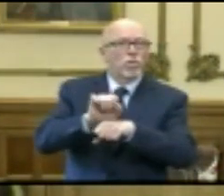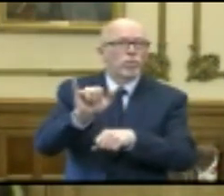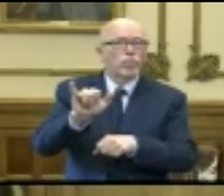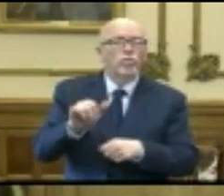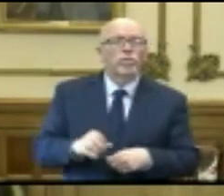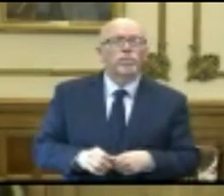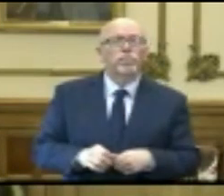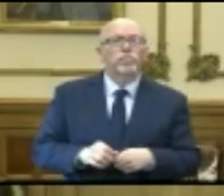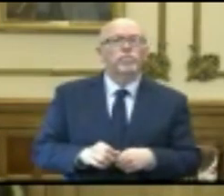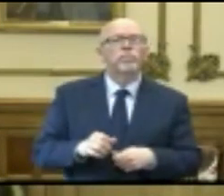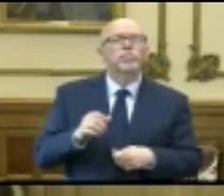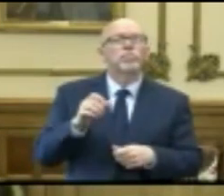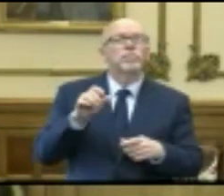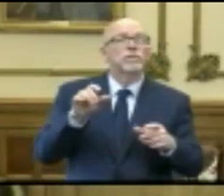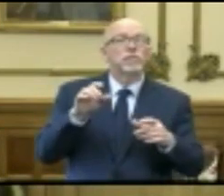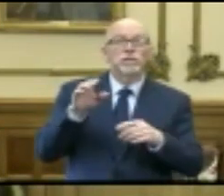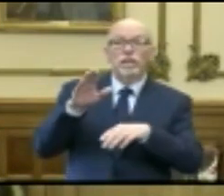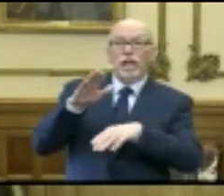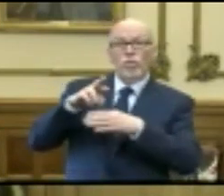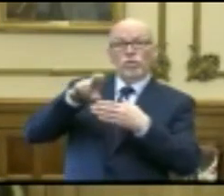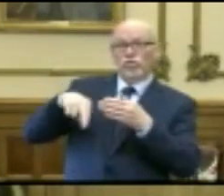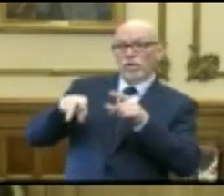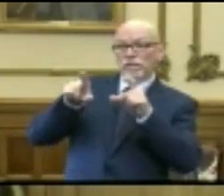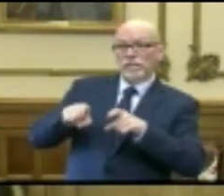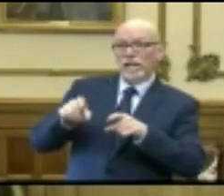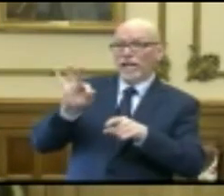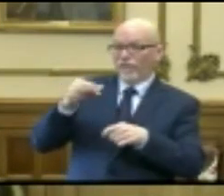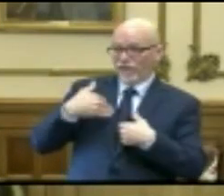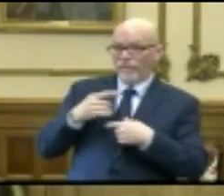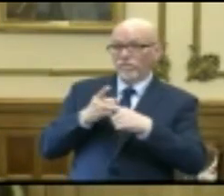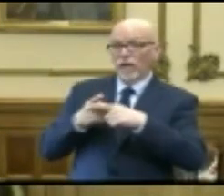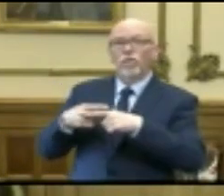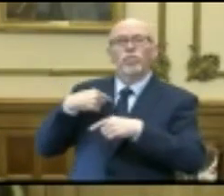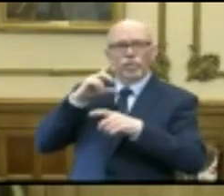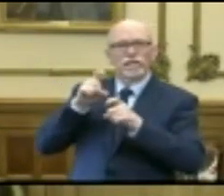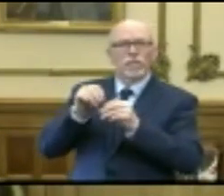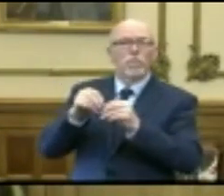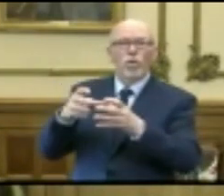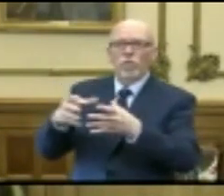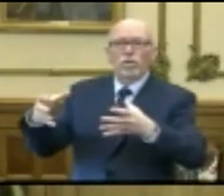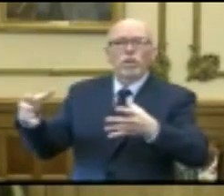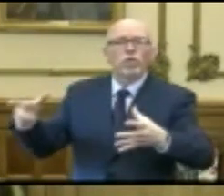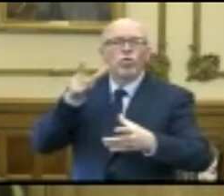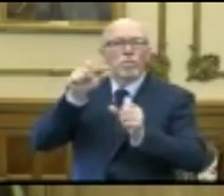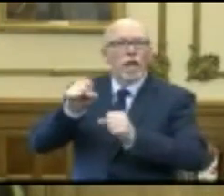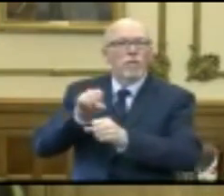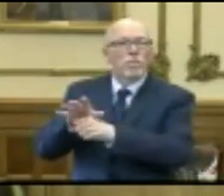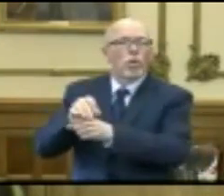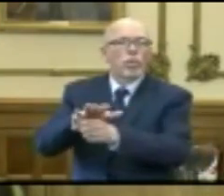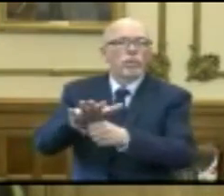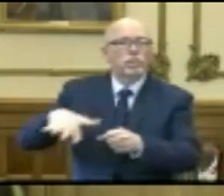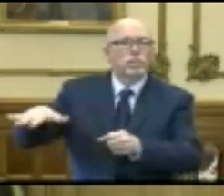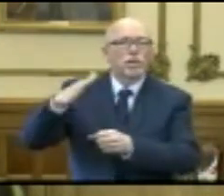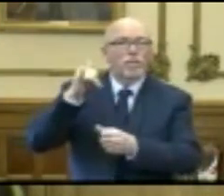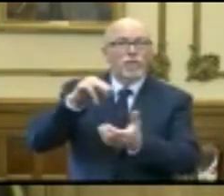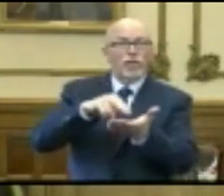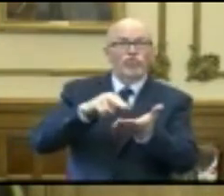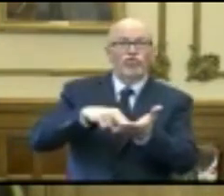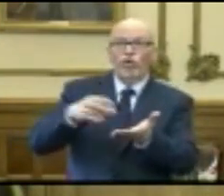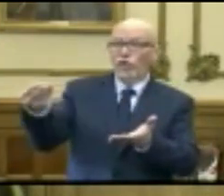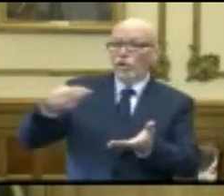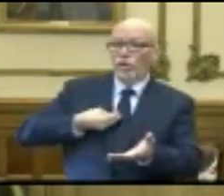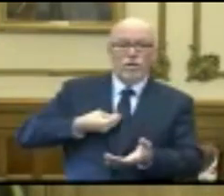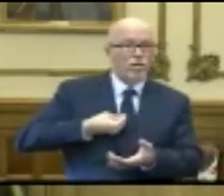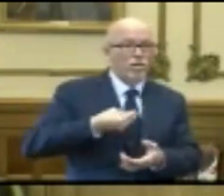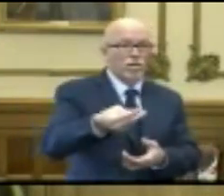time, then depending on those tests, we go back and do further testing of other individuals that may have been exposed because that nurse passed meds all down